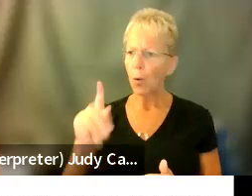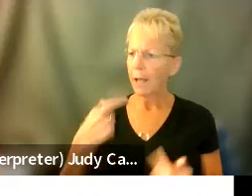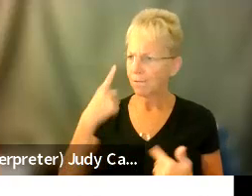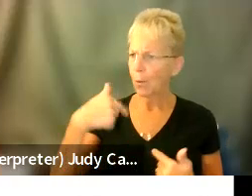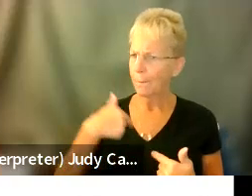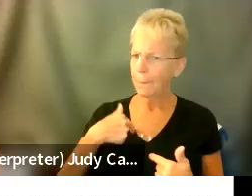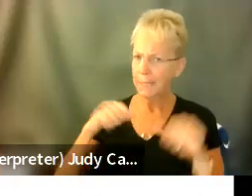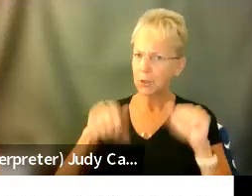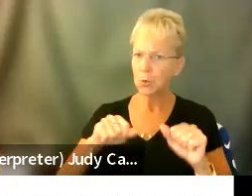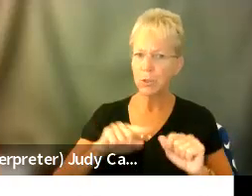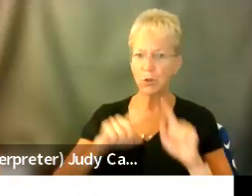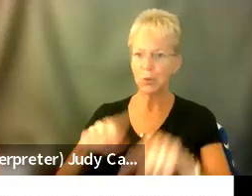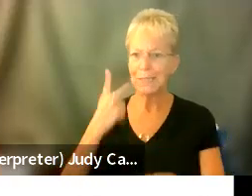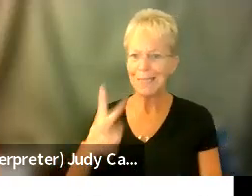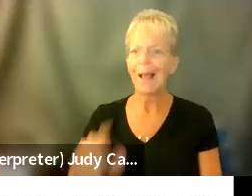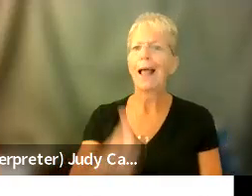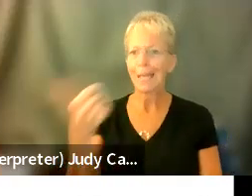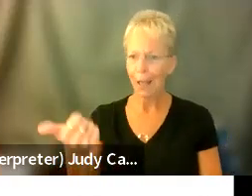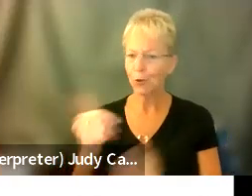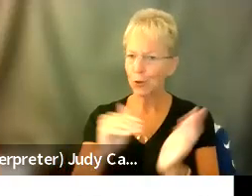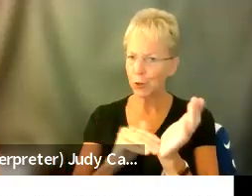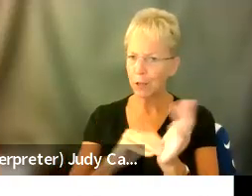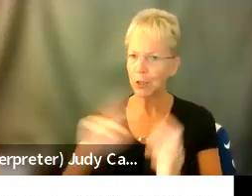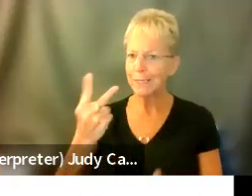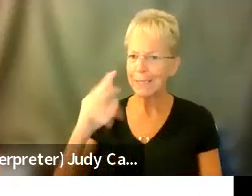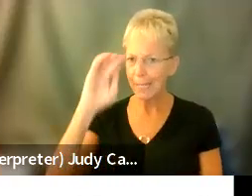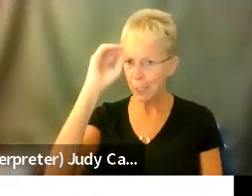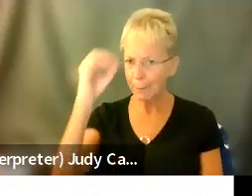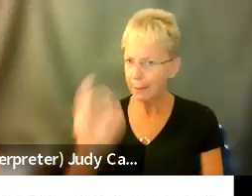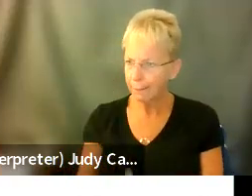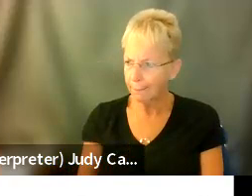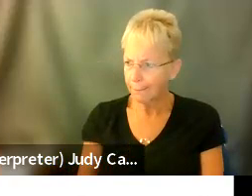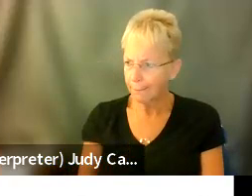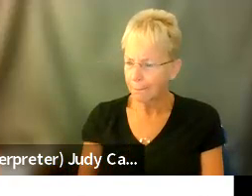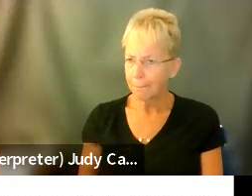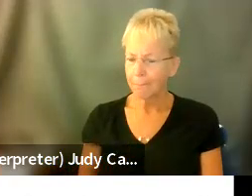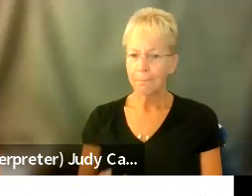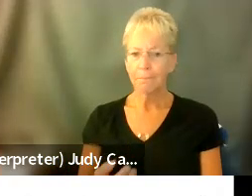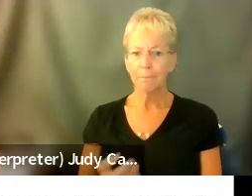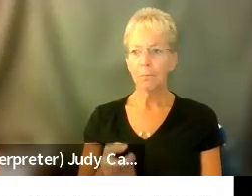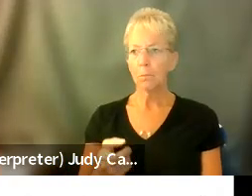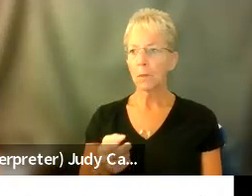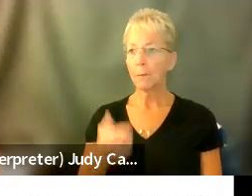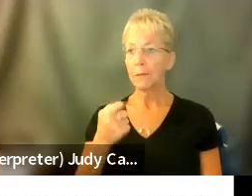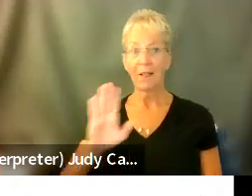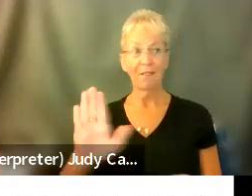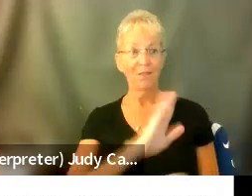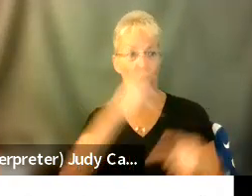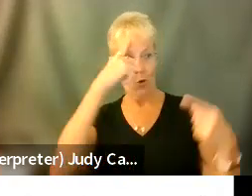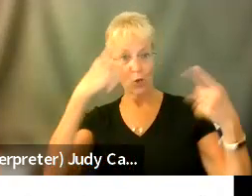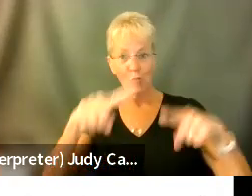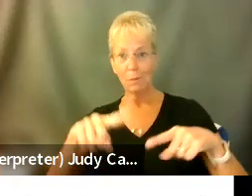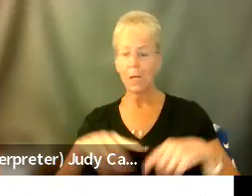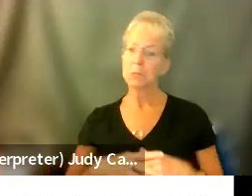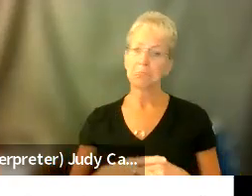to be able to seek a second opinion, if not a third or a fourth. But because of this agreement, I, I faced